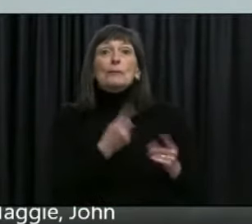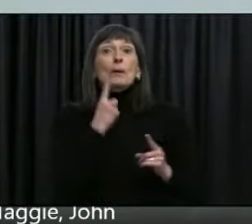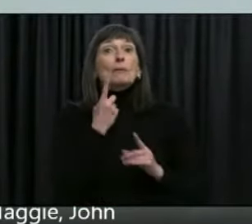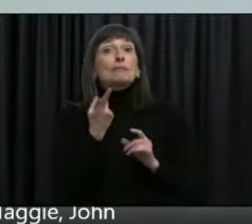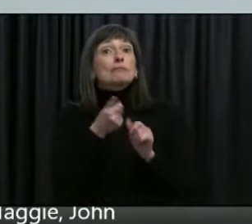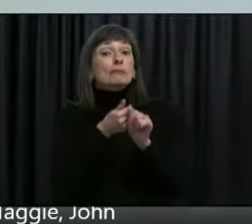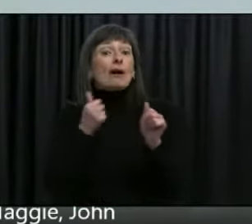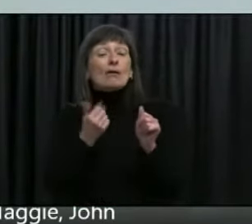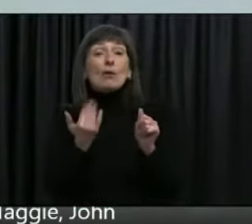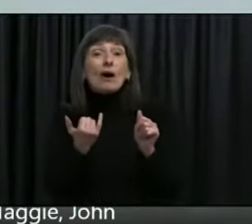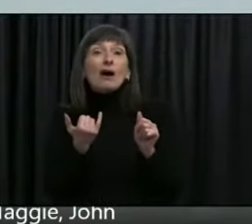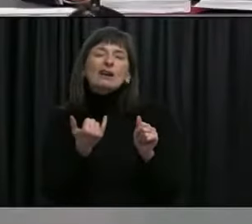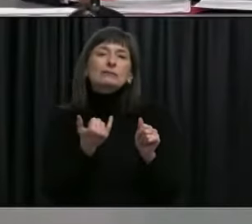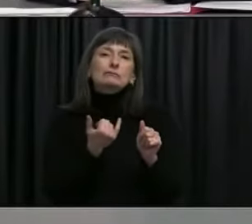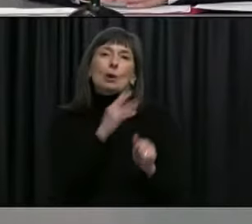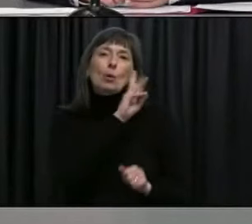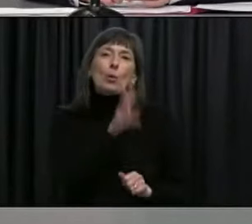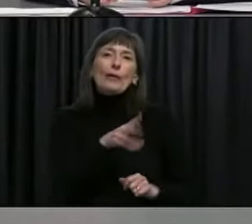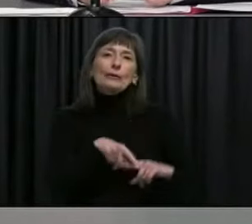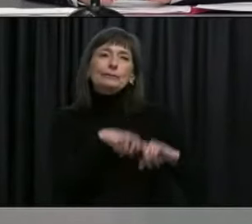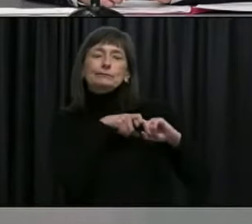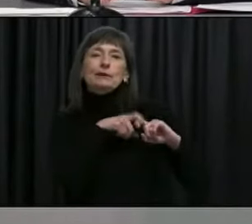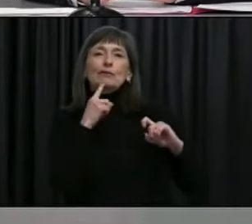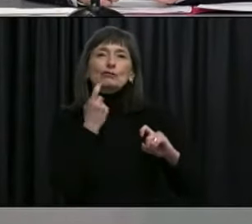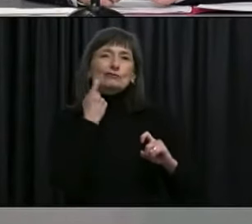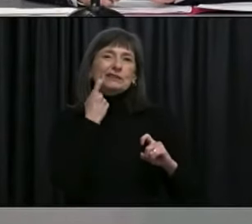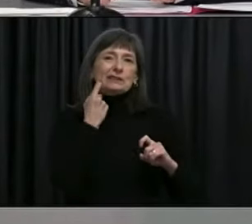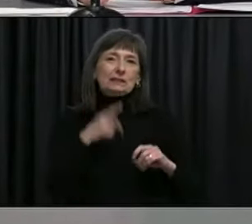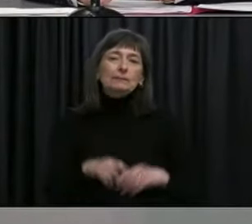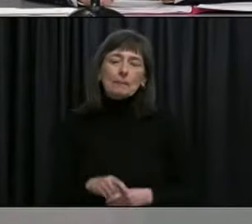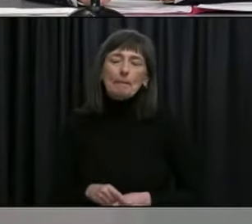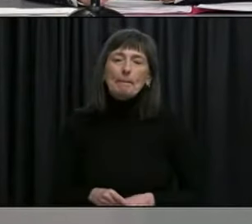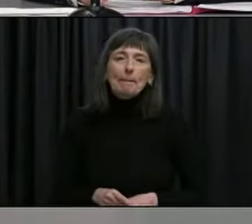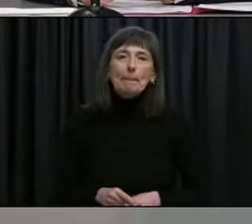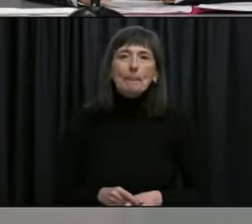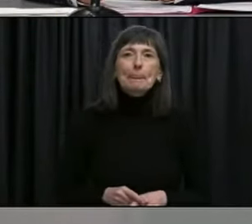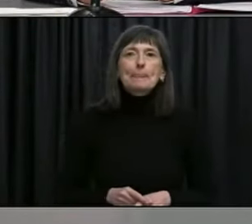okay thank you no further questions